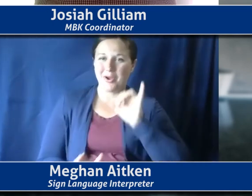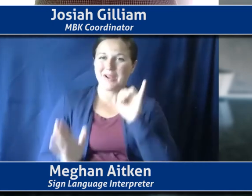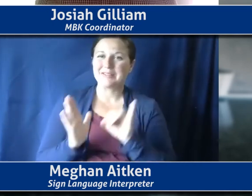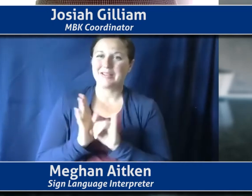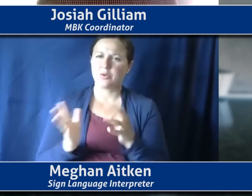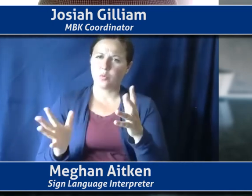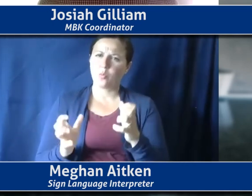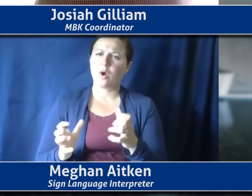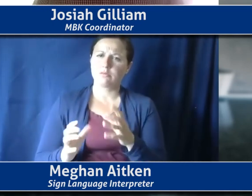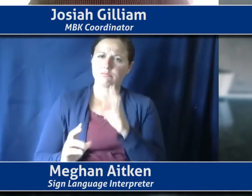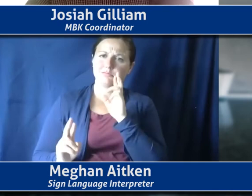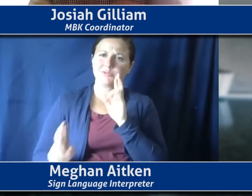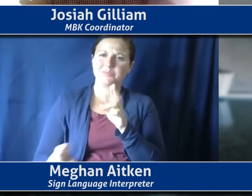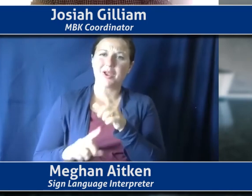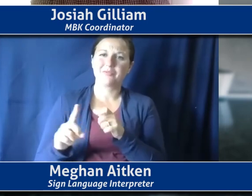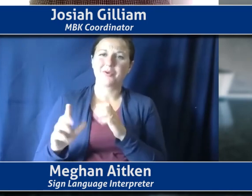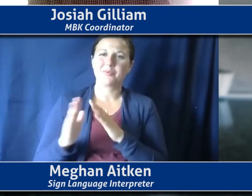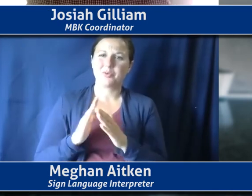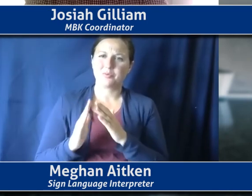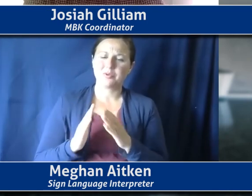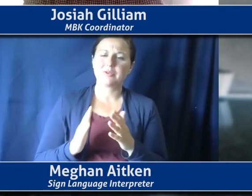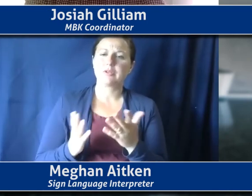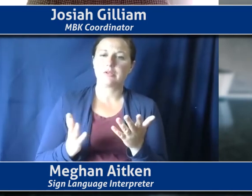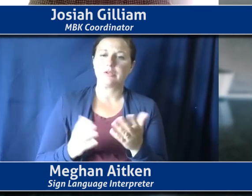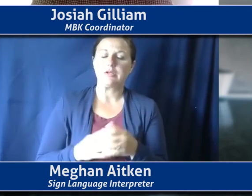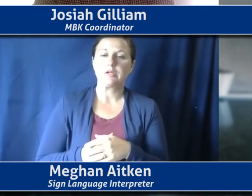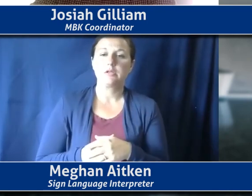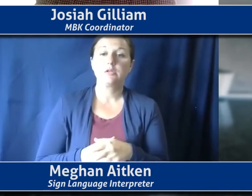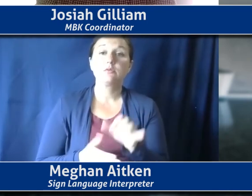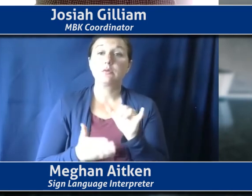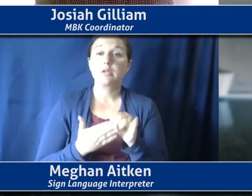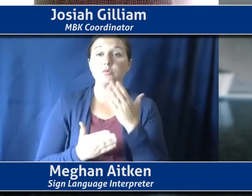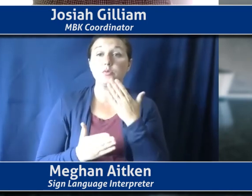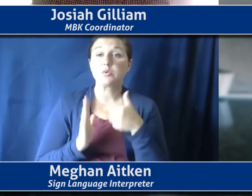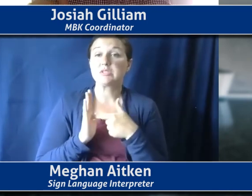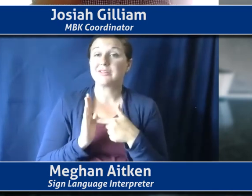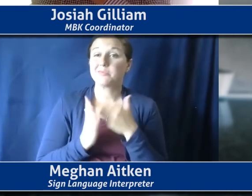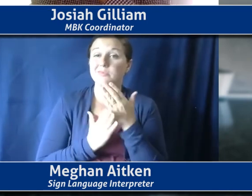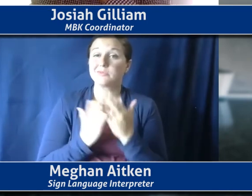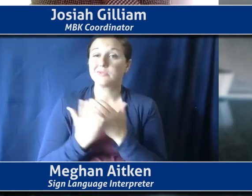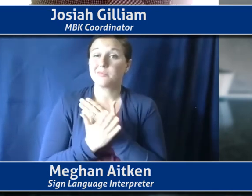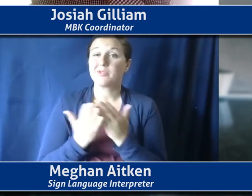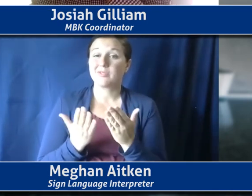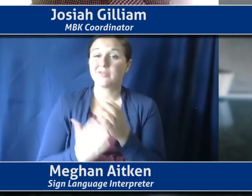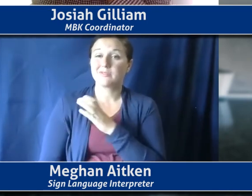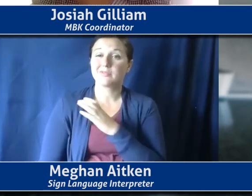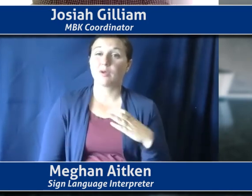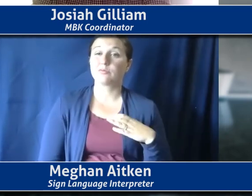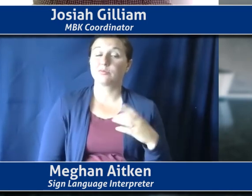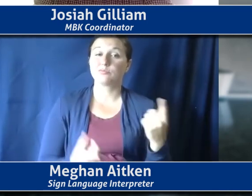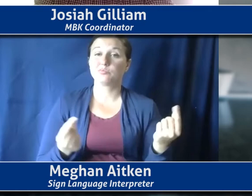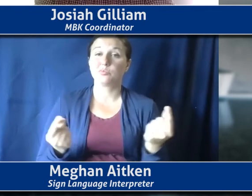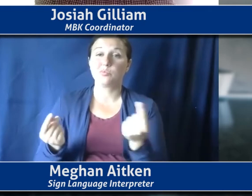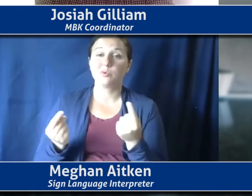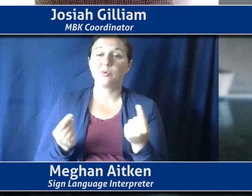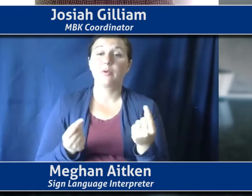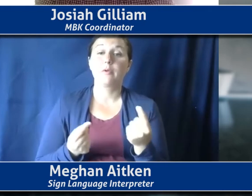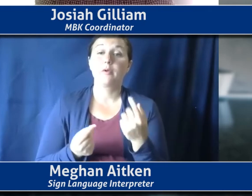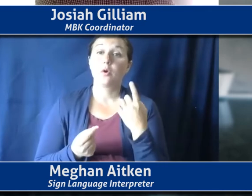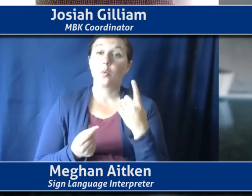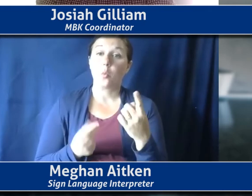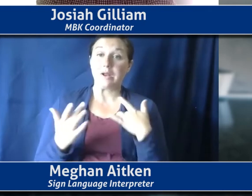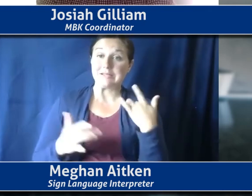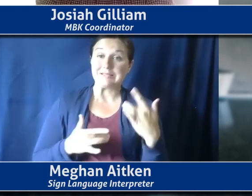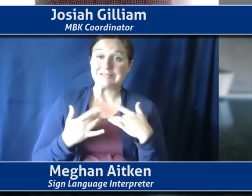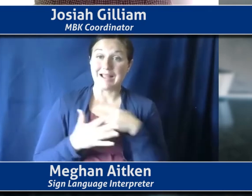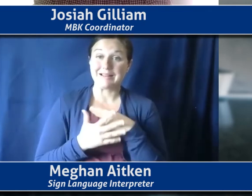respect in the community. So there's, those are just a kind of an example of some of the things that the council does. And, um, one of the exciting things that's